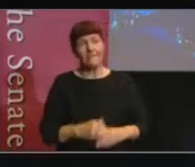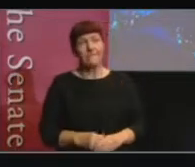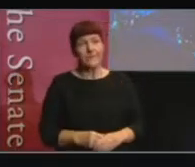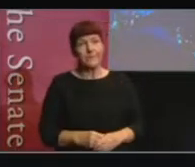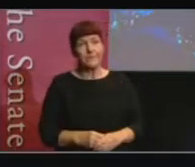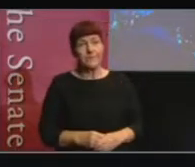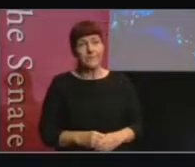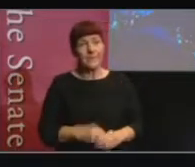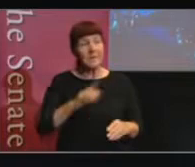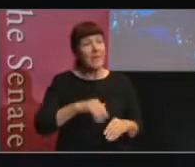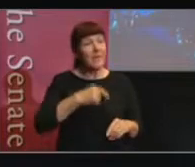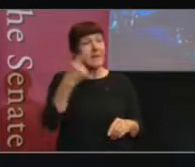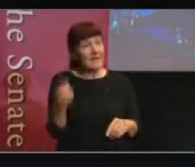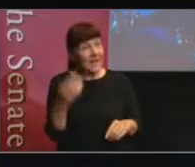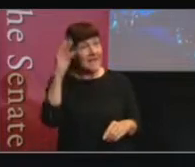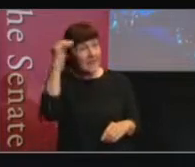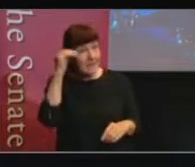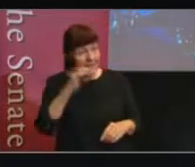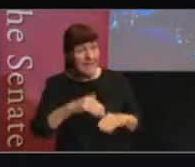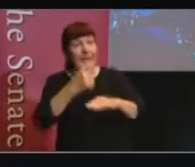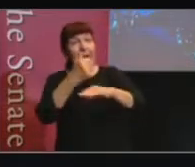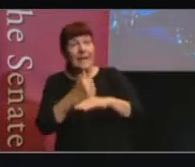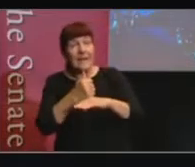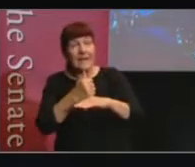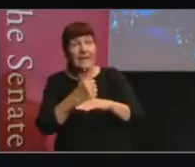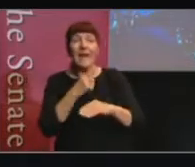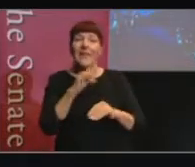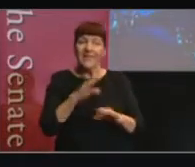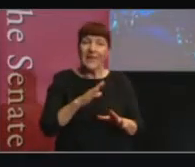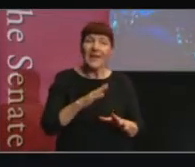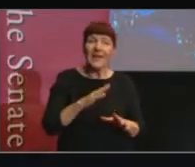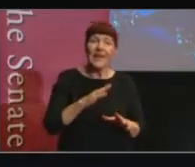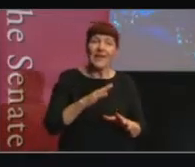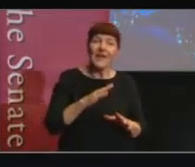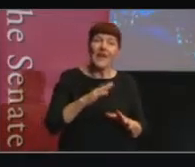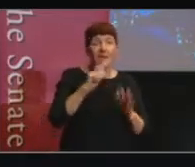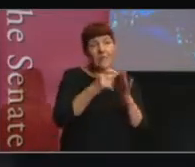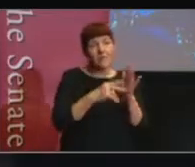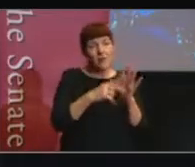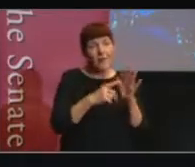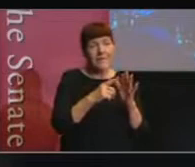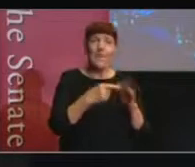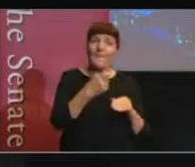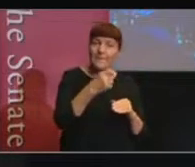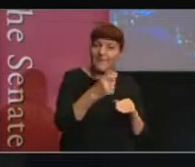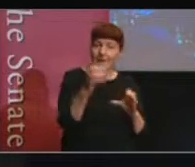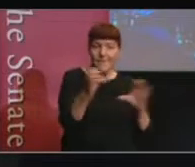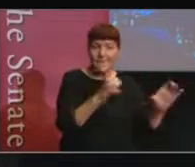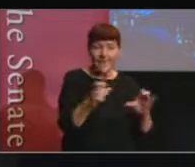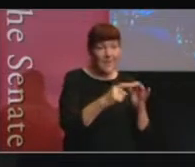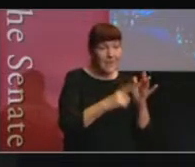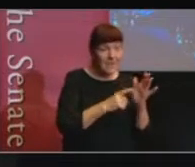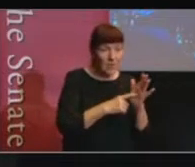the private members. So, by the time the private members are looking to put their bills together, they've got these options identified